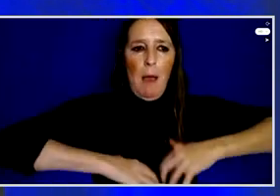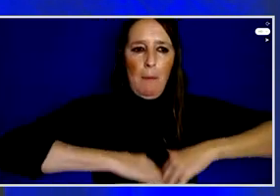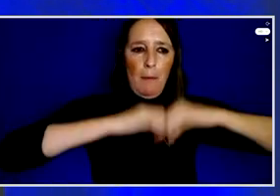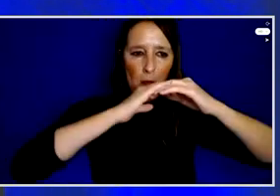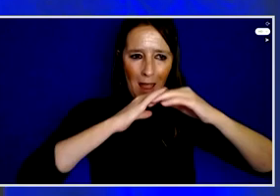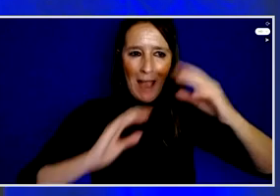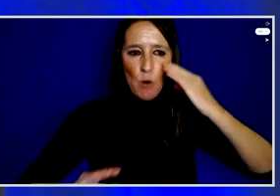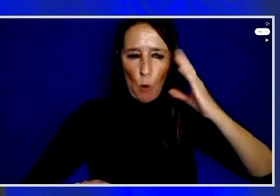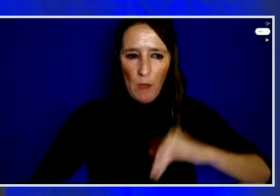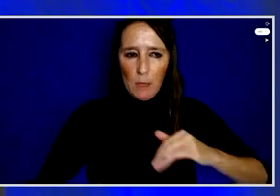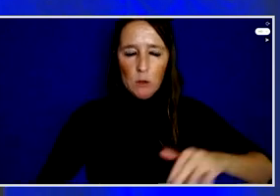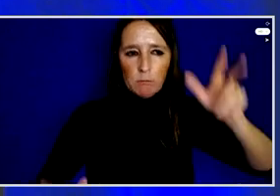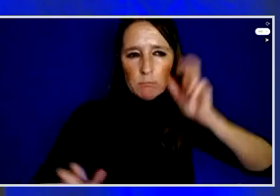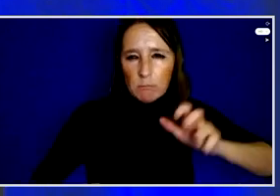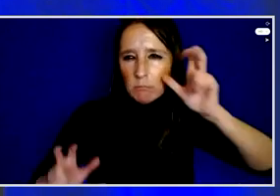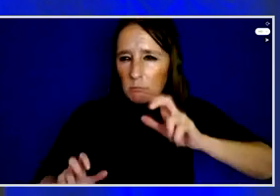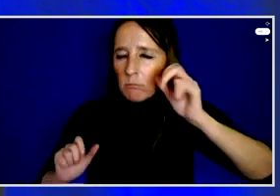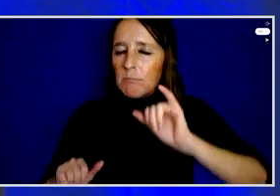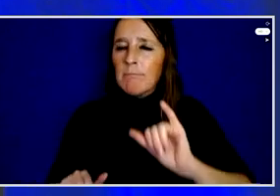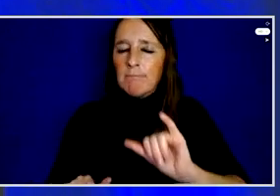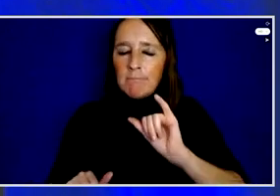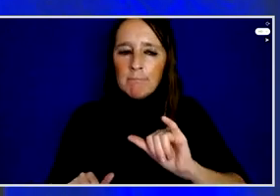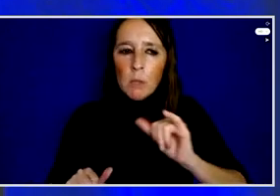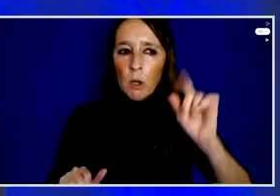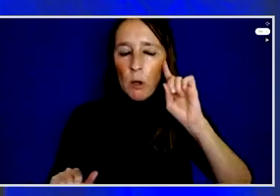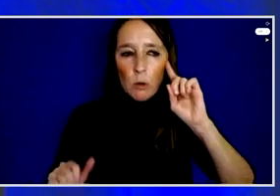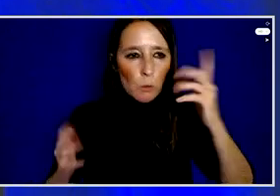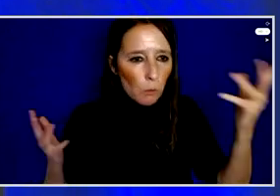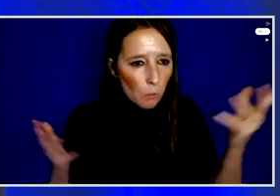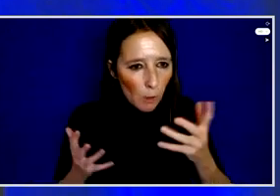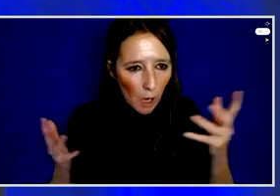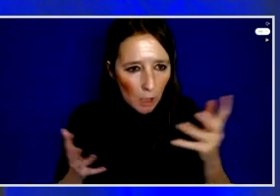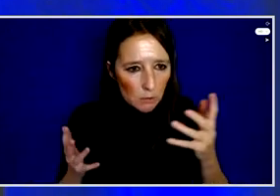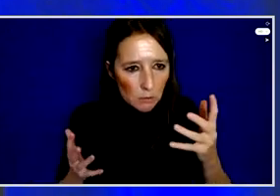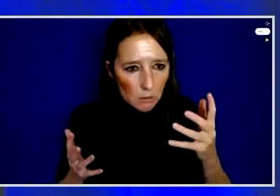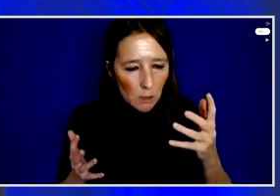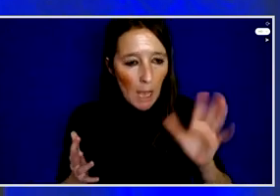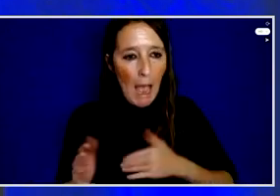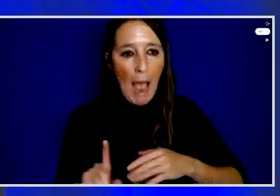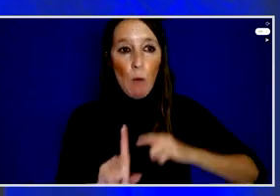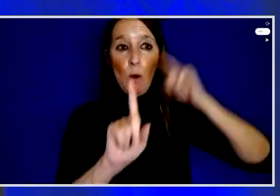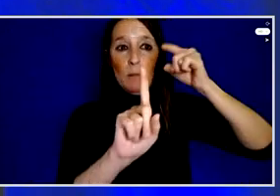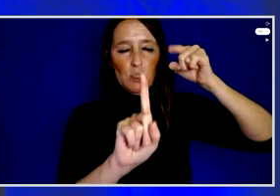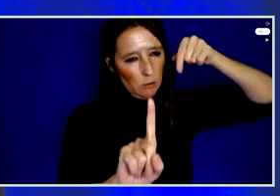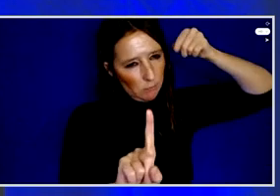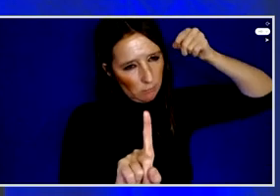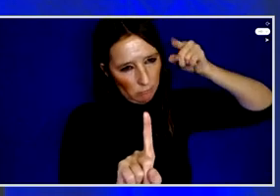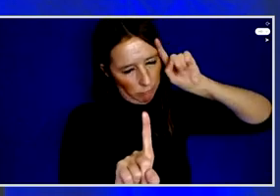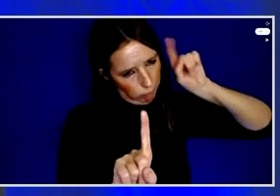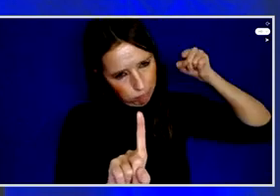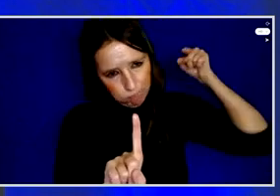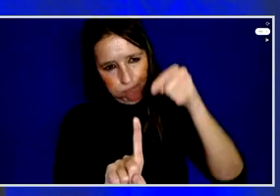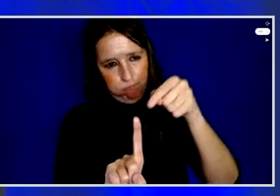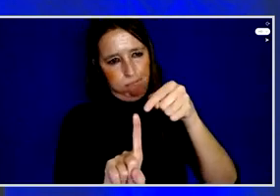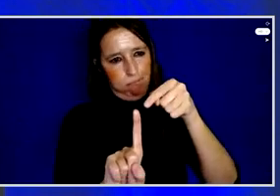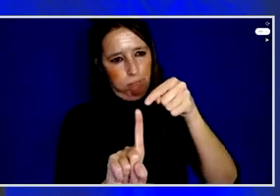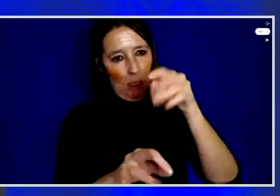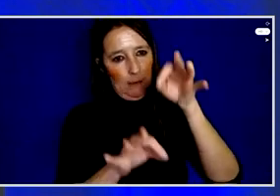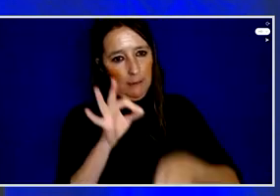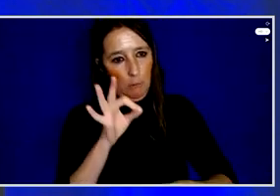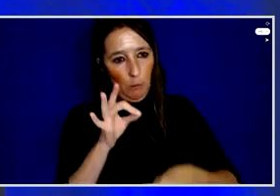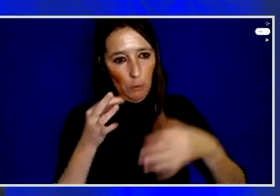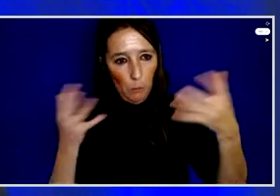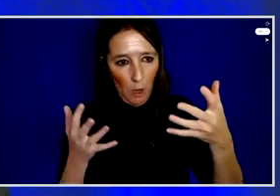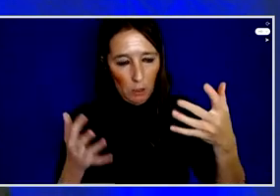as well as other colleagues, is the centrality of this mission for us and for this Administration. Simply put, we see it